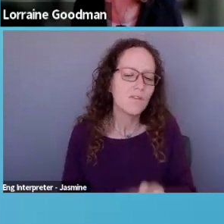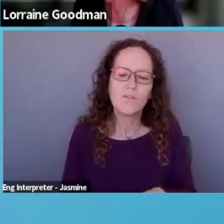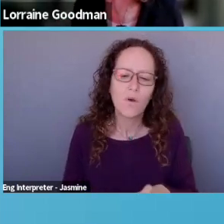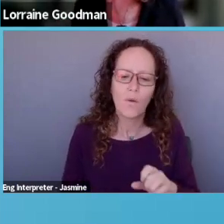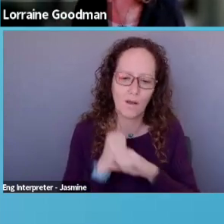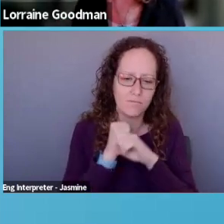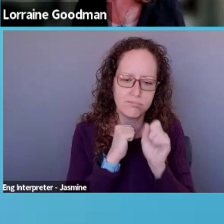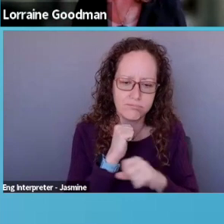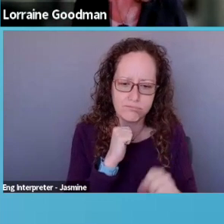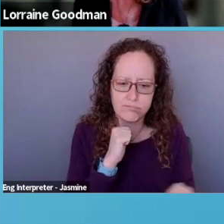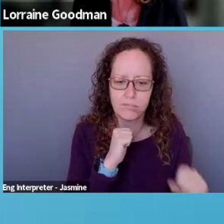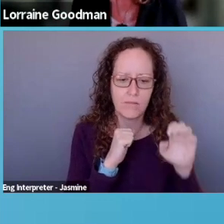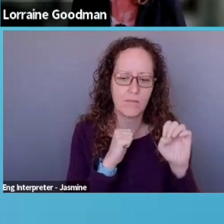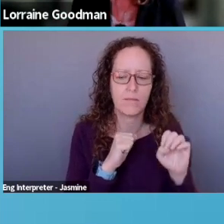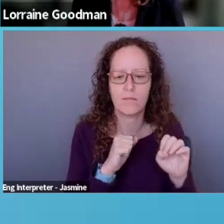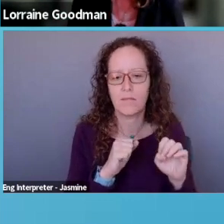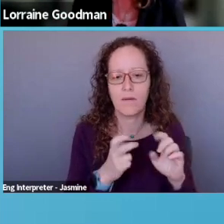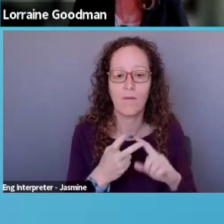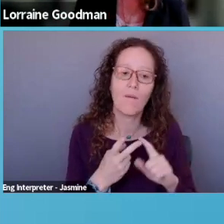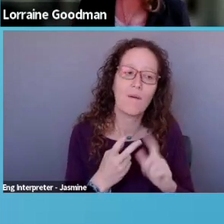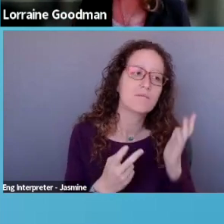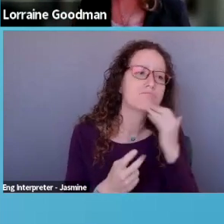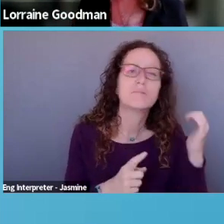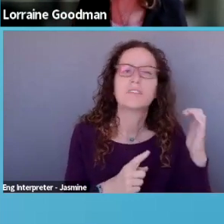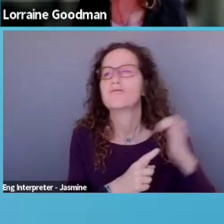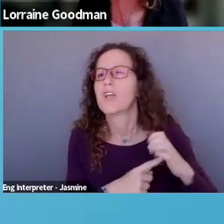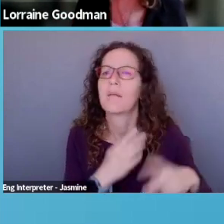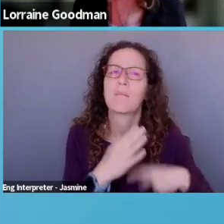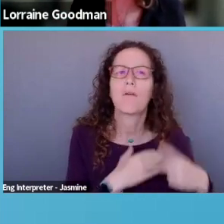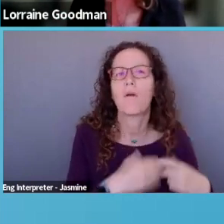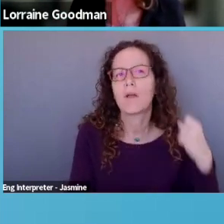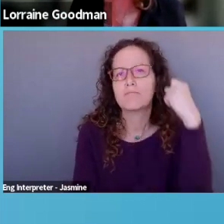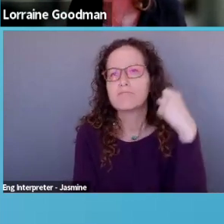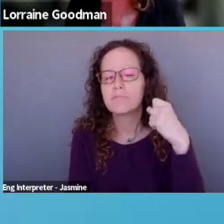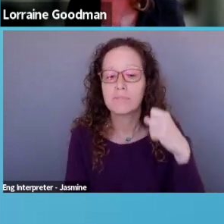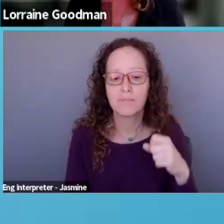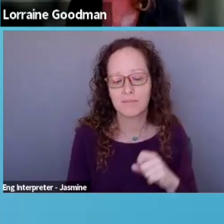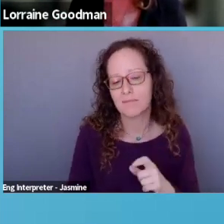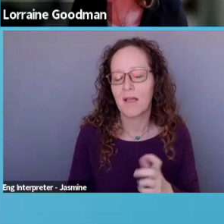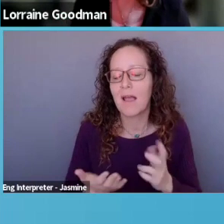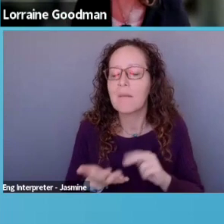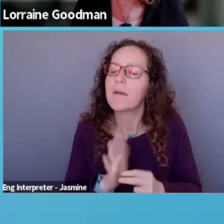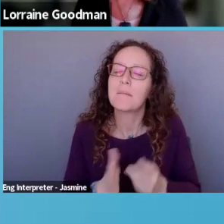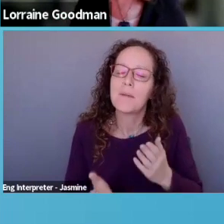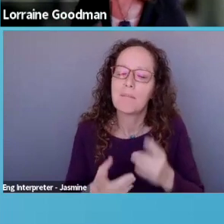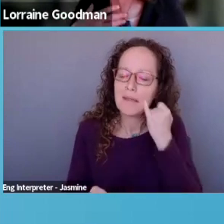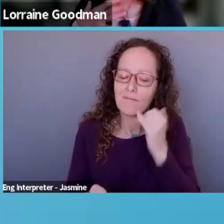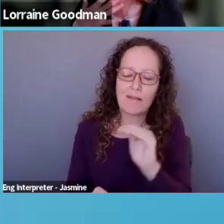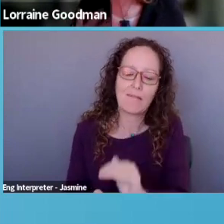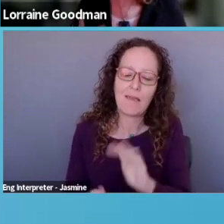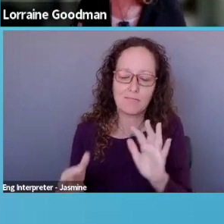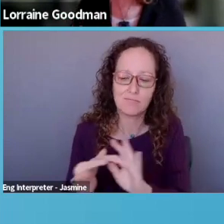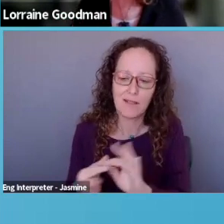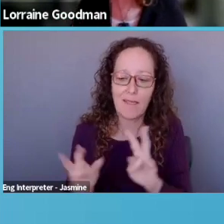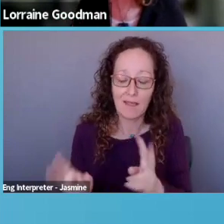um, it's the best program ever. Unless you're quoting a kid who says, says that, right. You want to